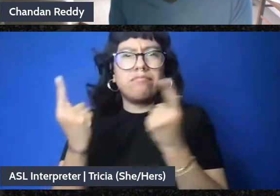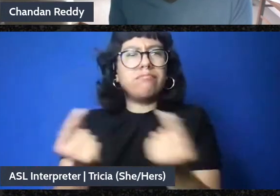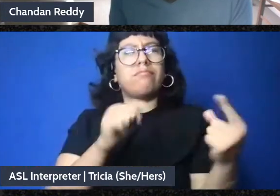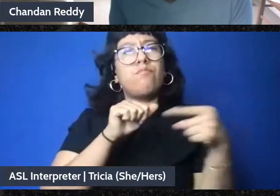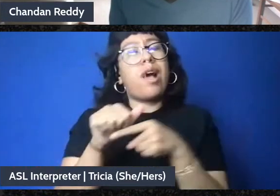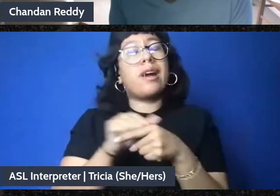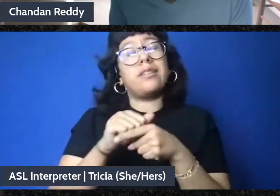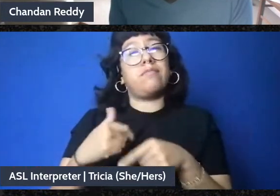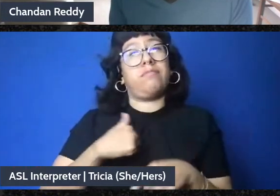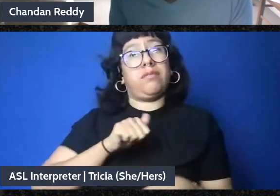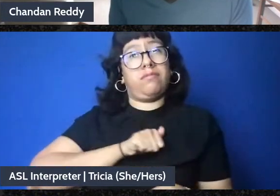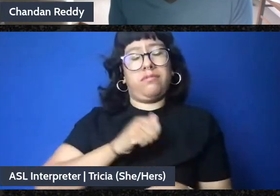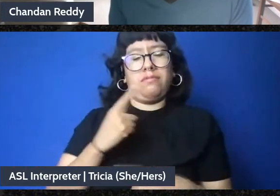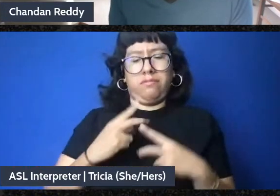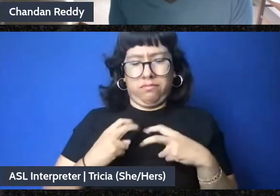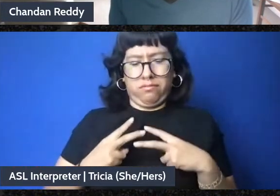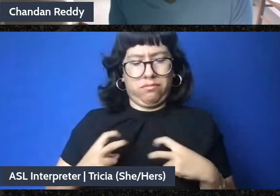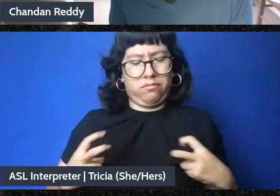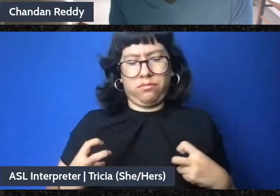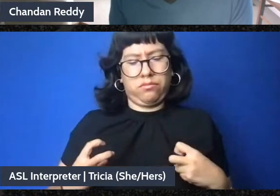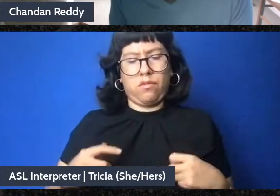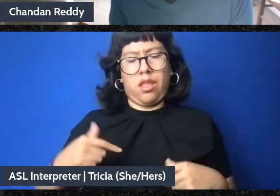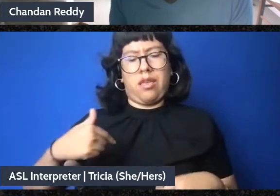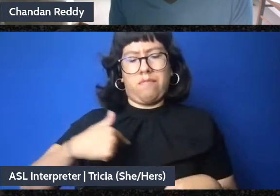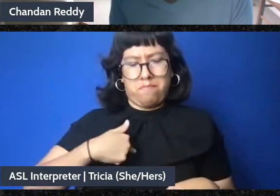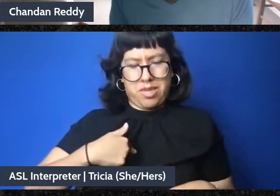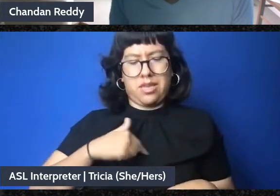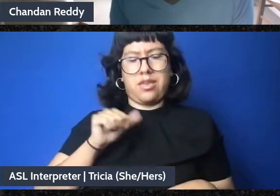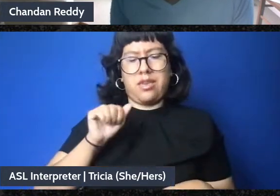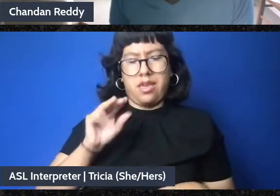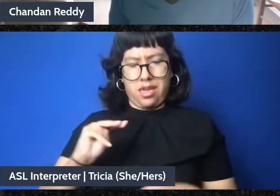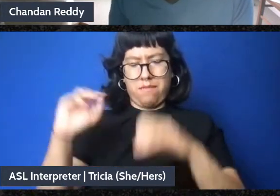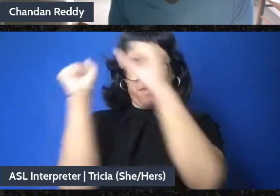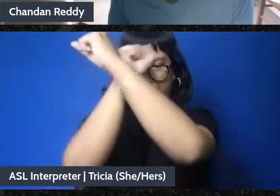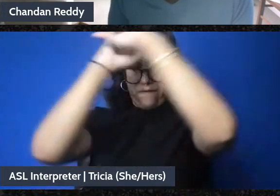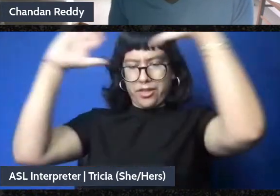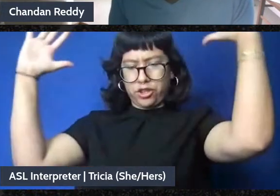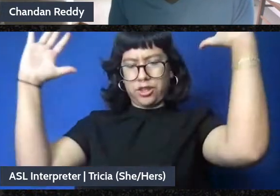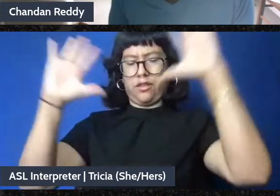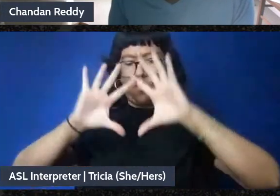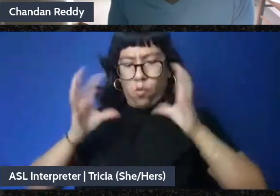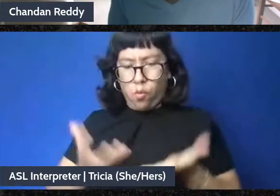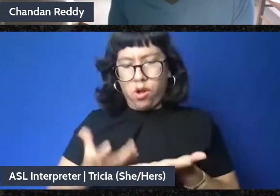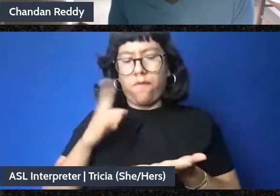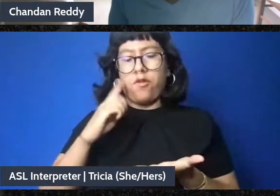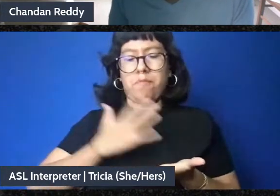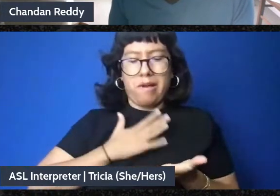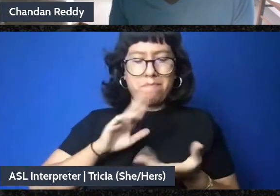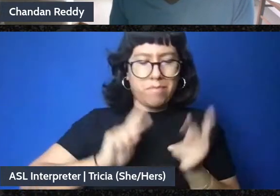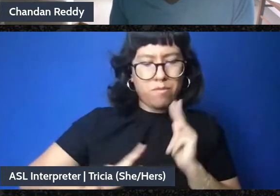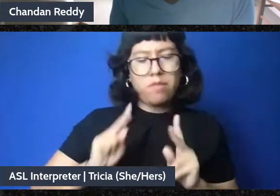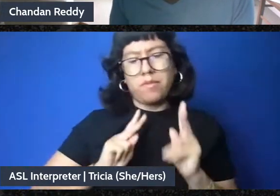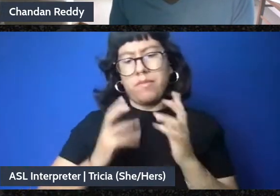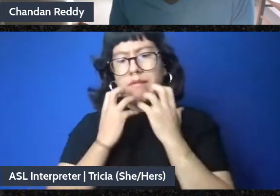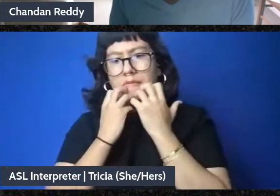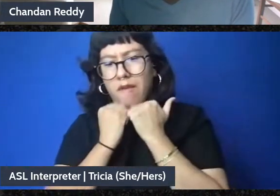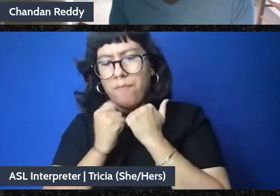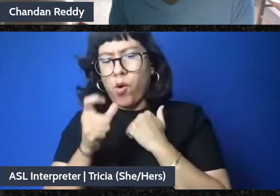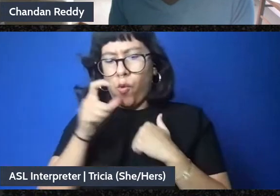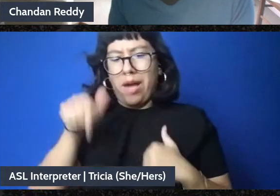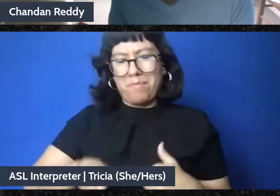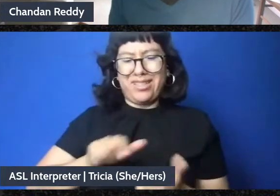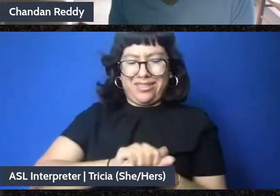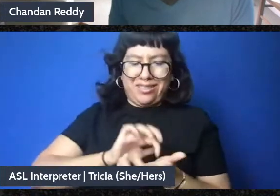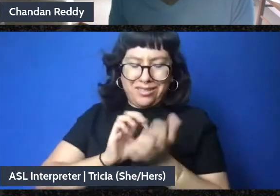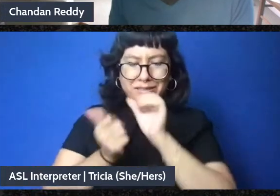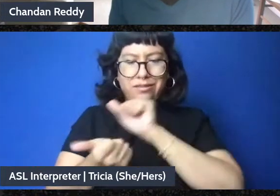all the time is what is that world I am envisioning for me and my people and the children I love and then who do I need to be in order to belong to